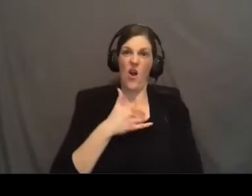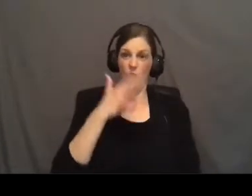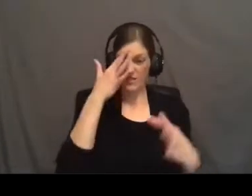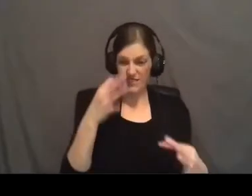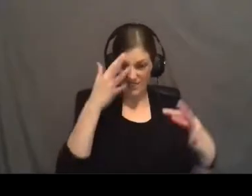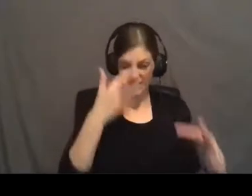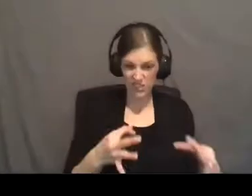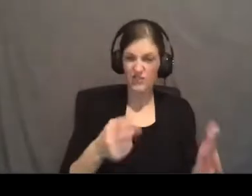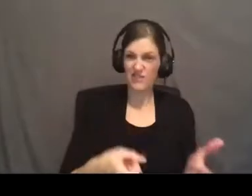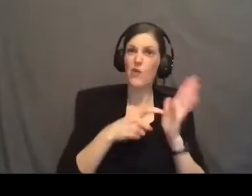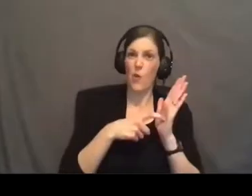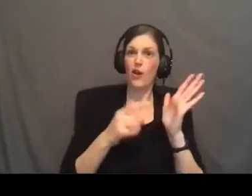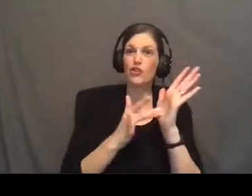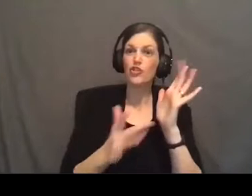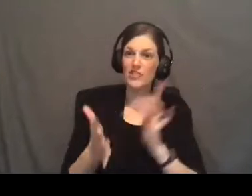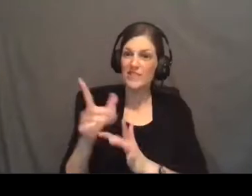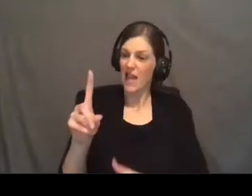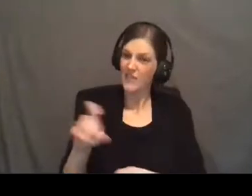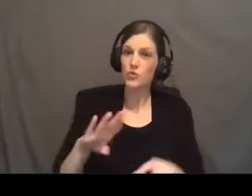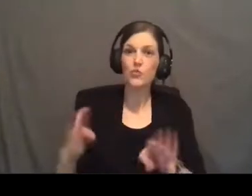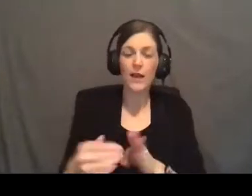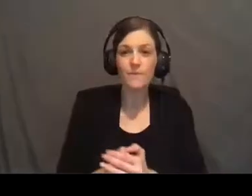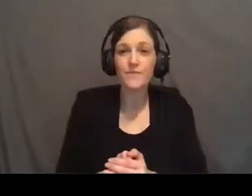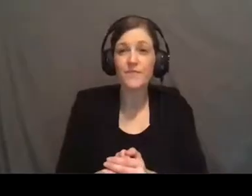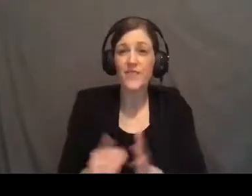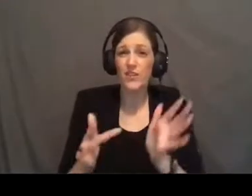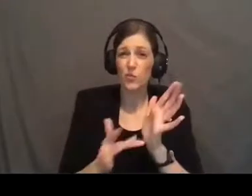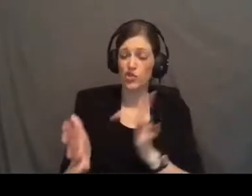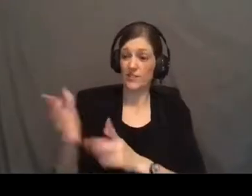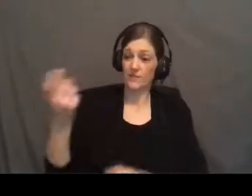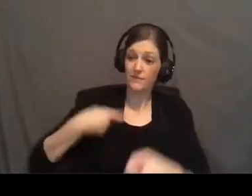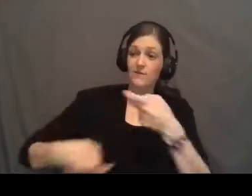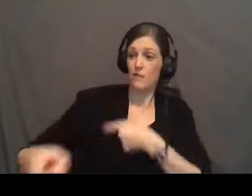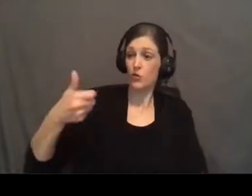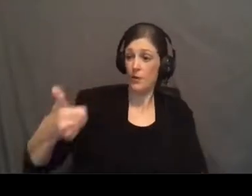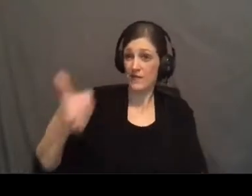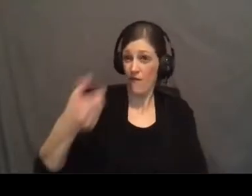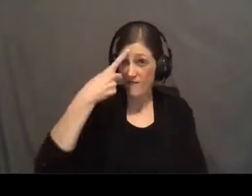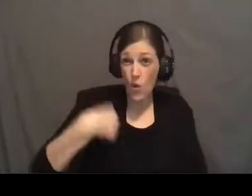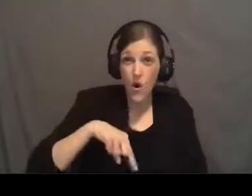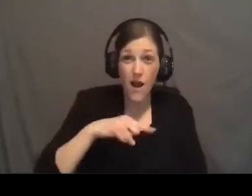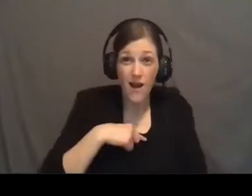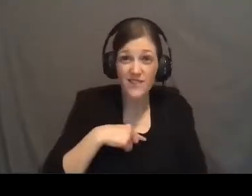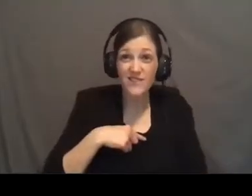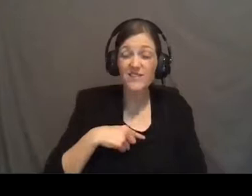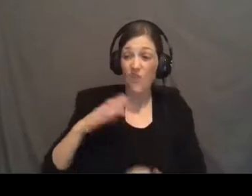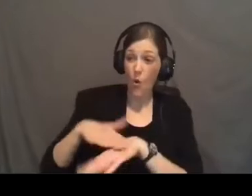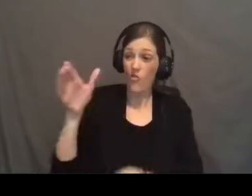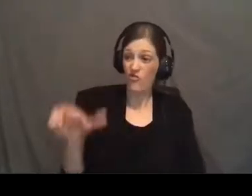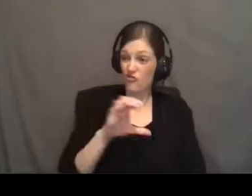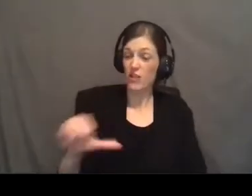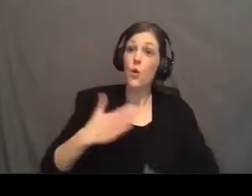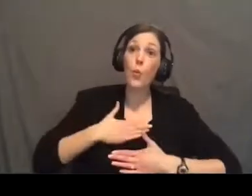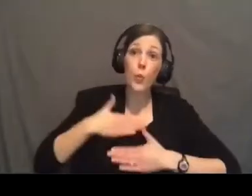required that Jesus would have to die so Jesus substituted himself for us at the cross willingly